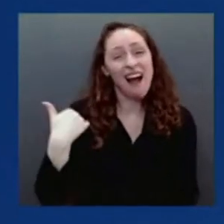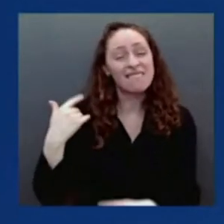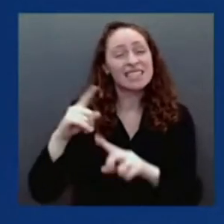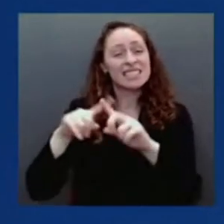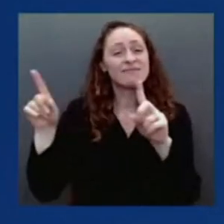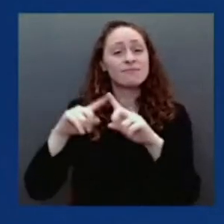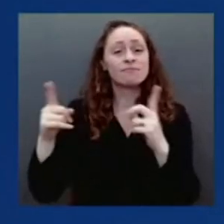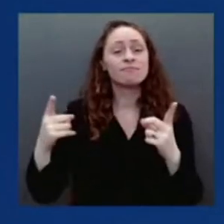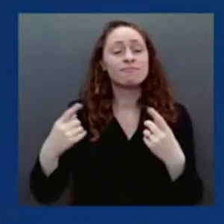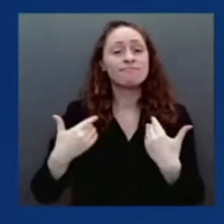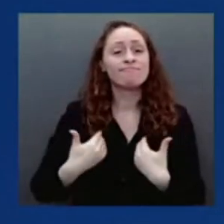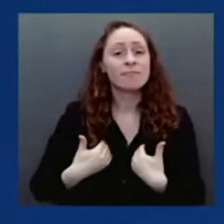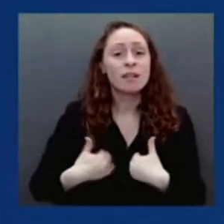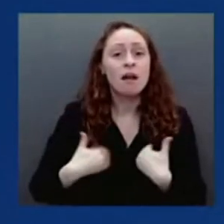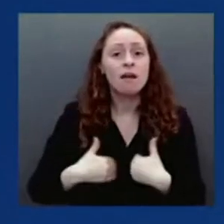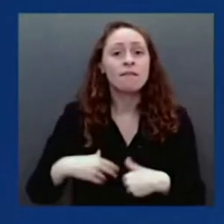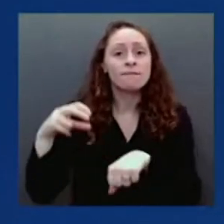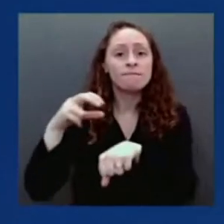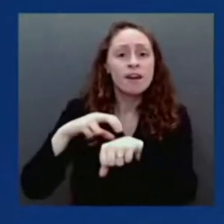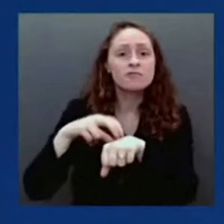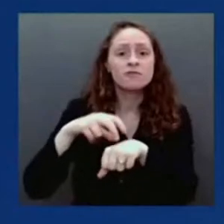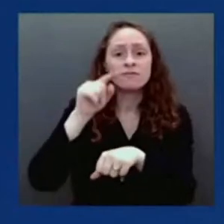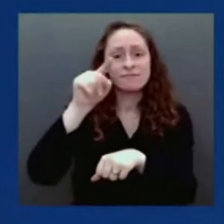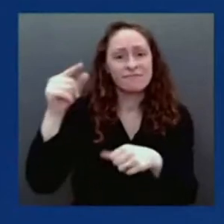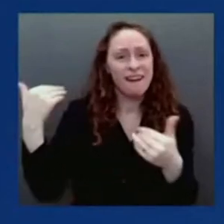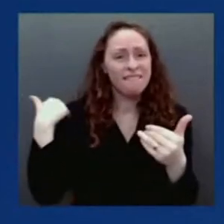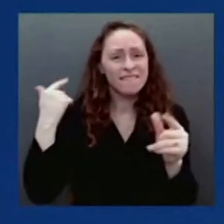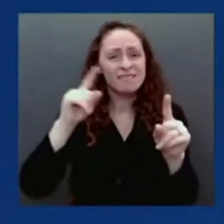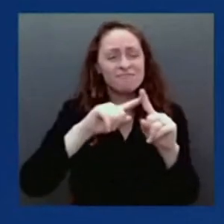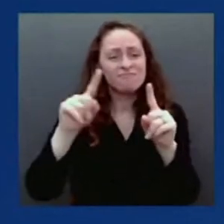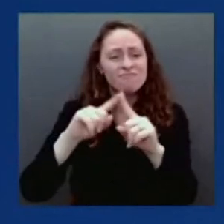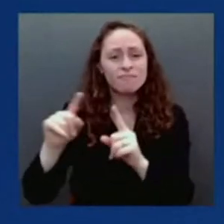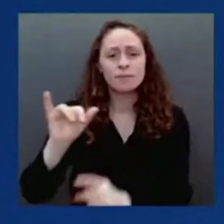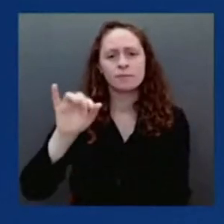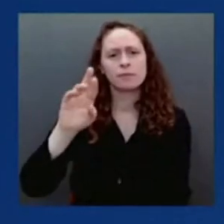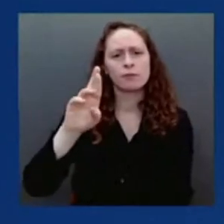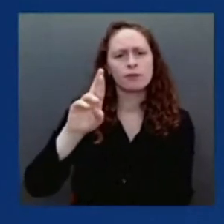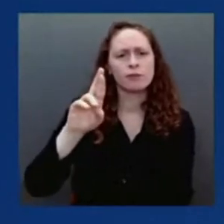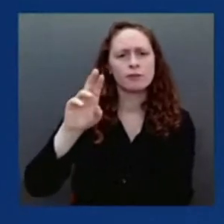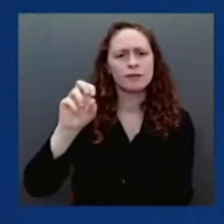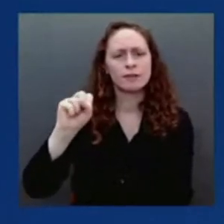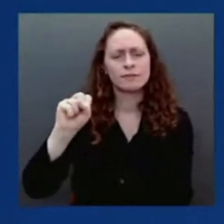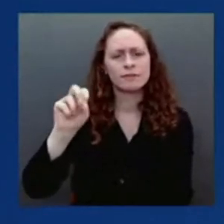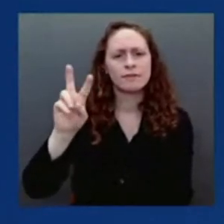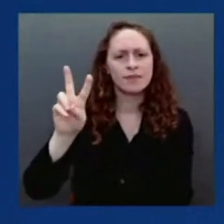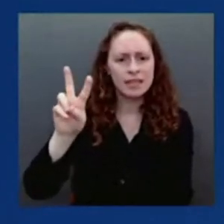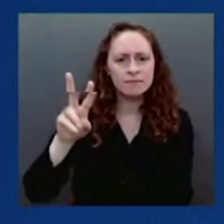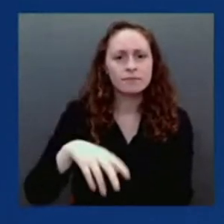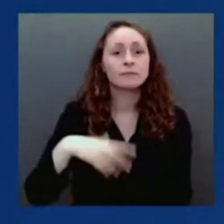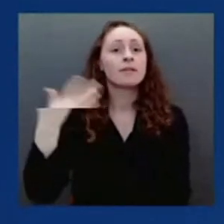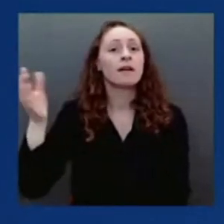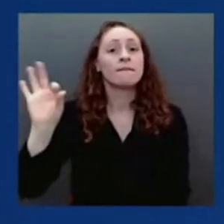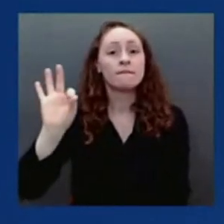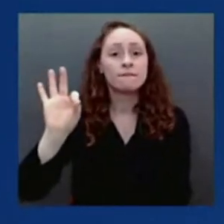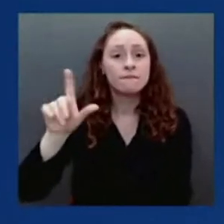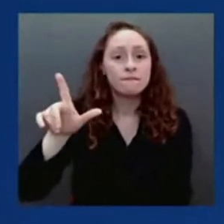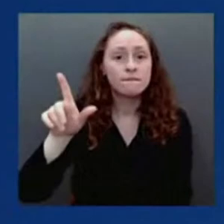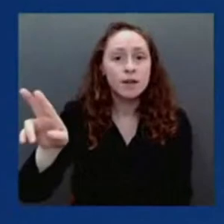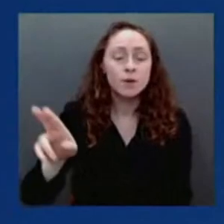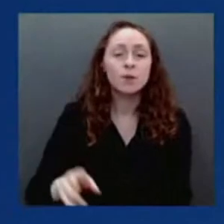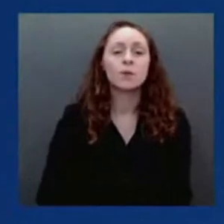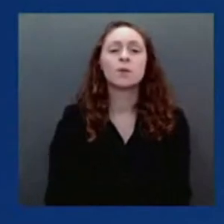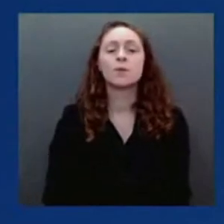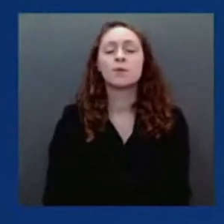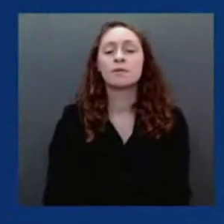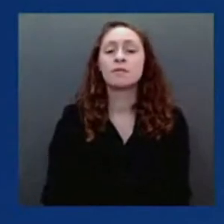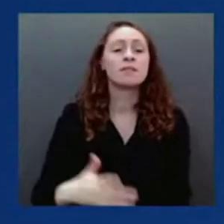against vulnerable, the elderly and children. We get parainfluenza. We get influenza. These are important. We try